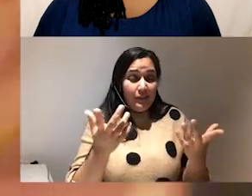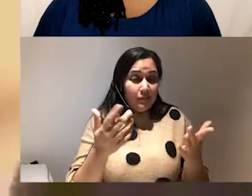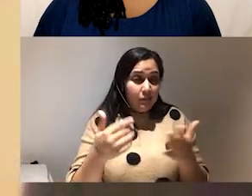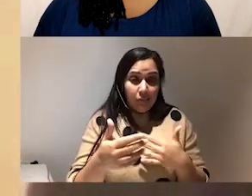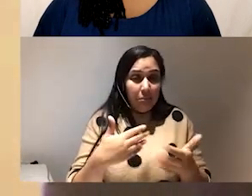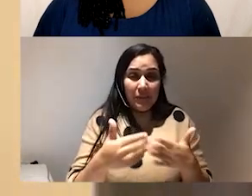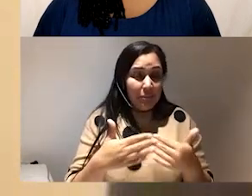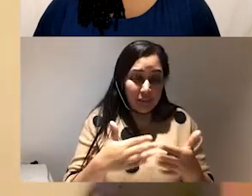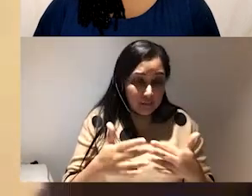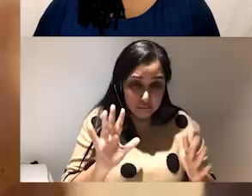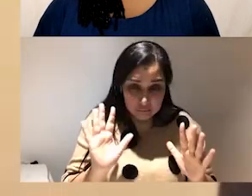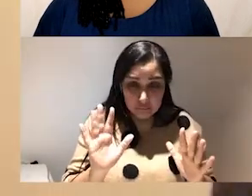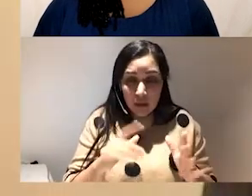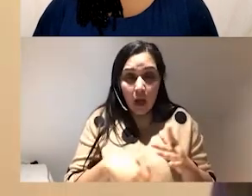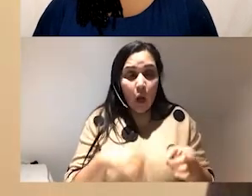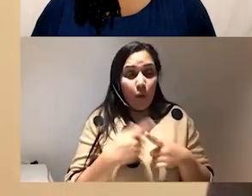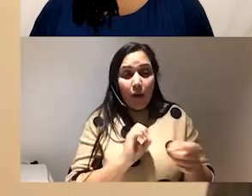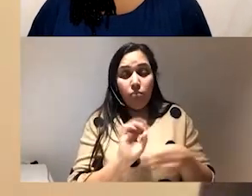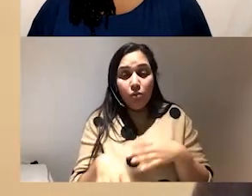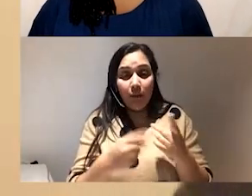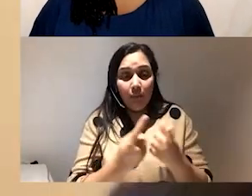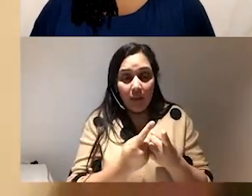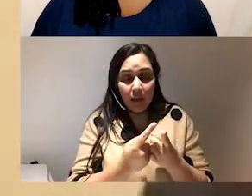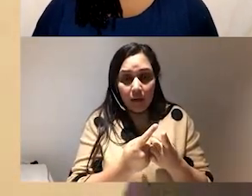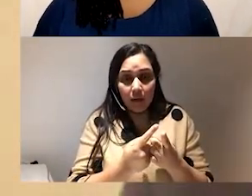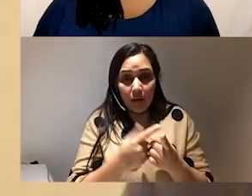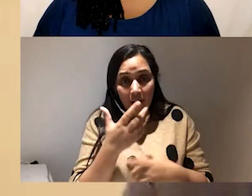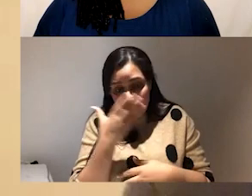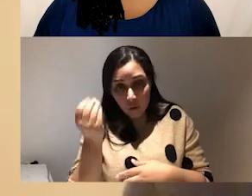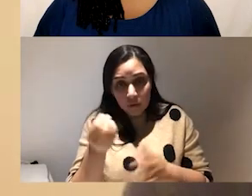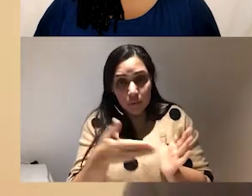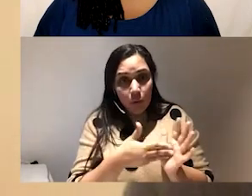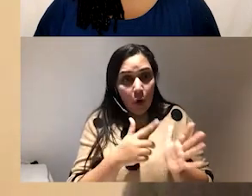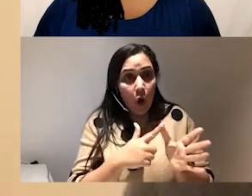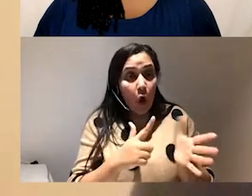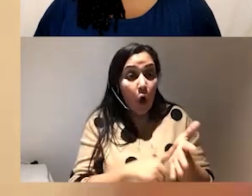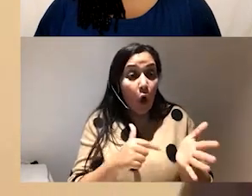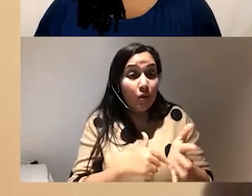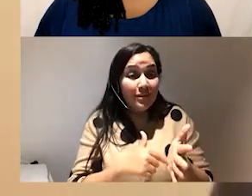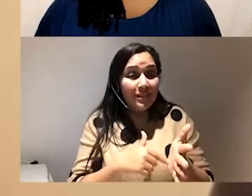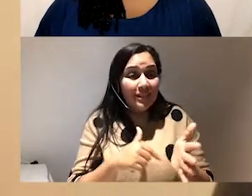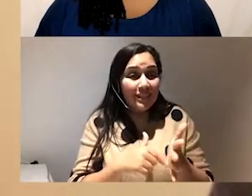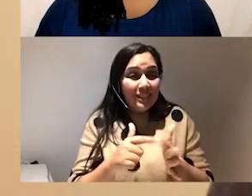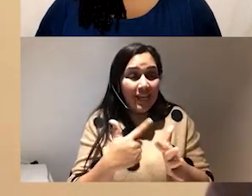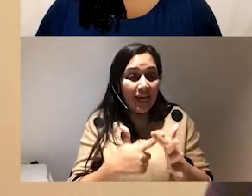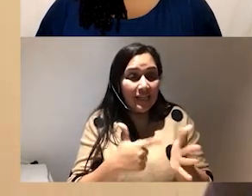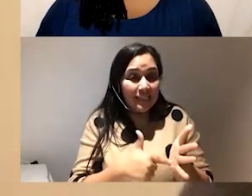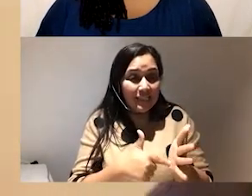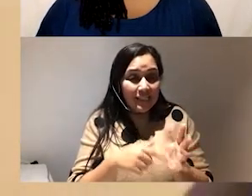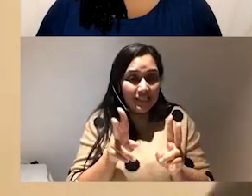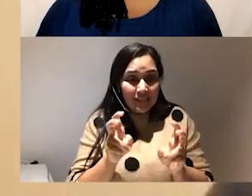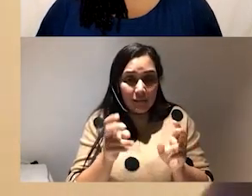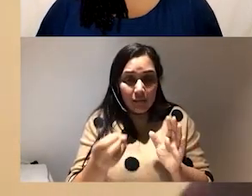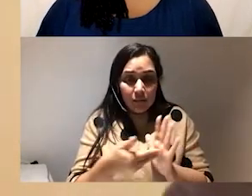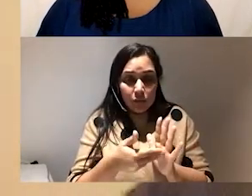doesn't matter i quickly posted something and i forgot to put alt text and so i was like so